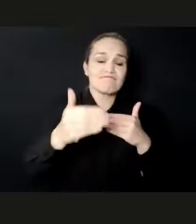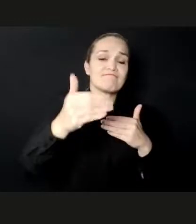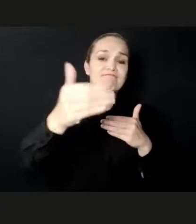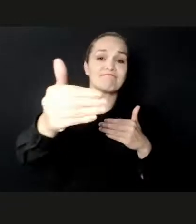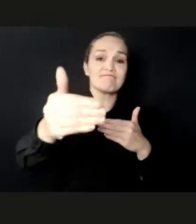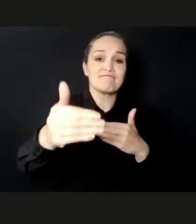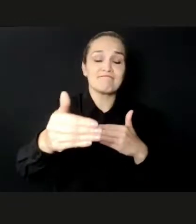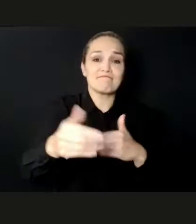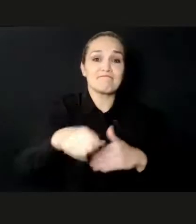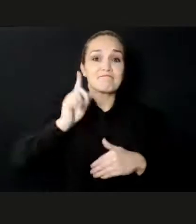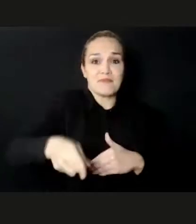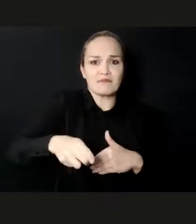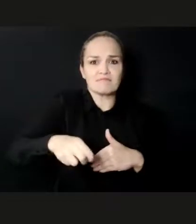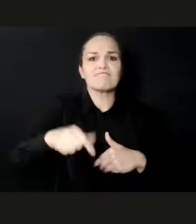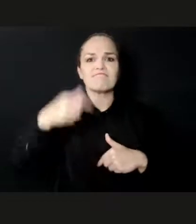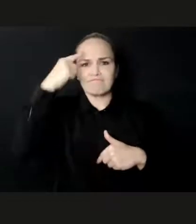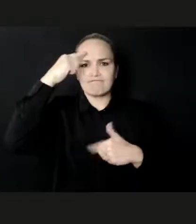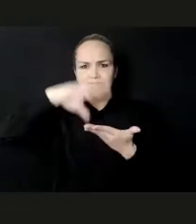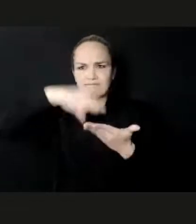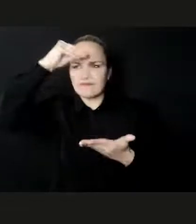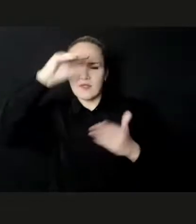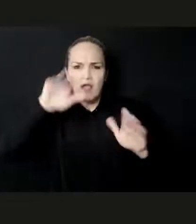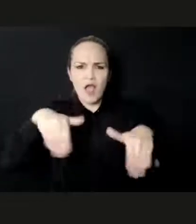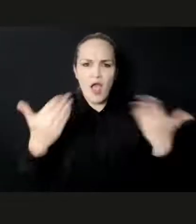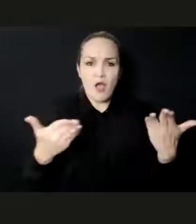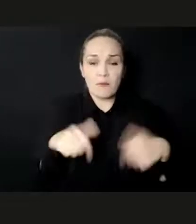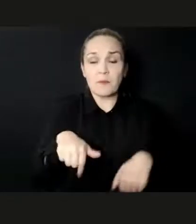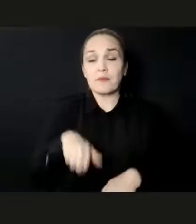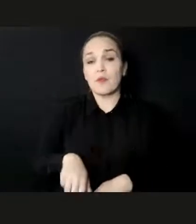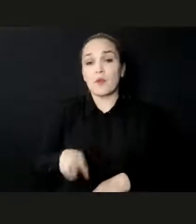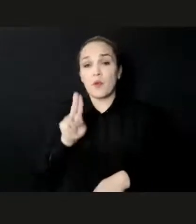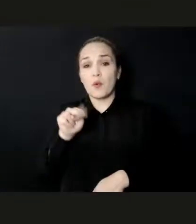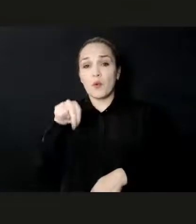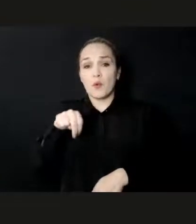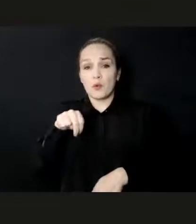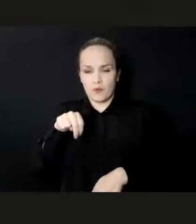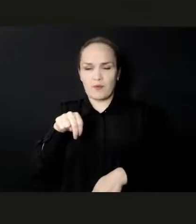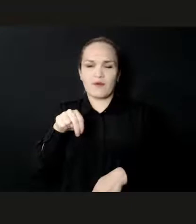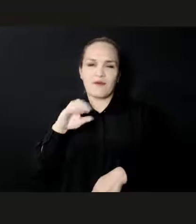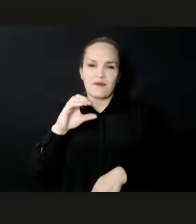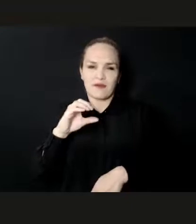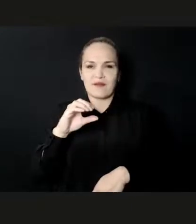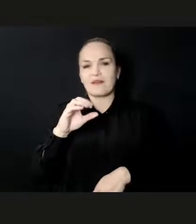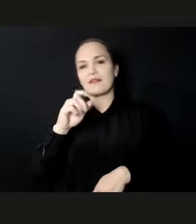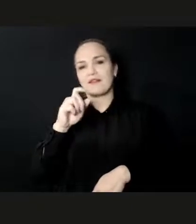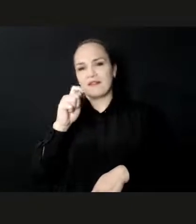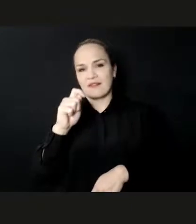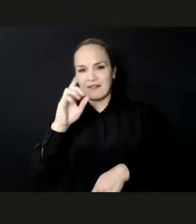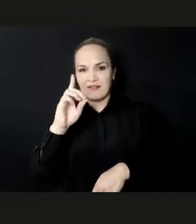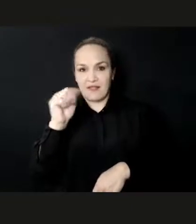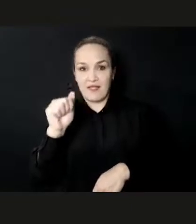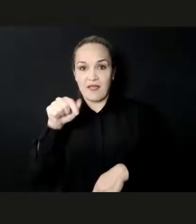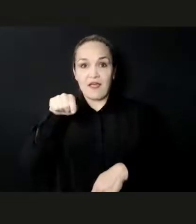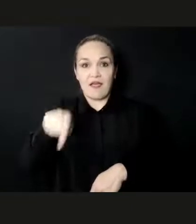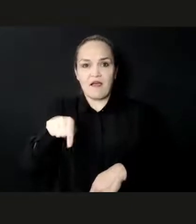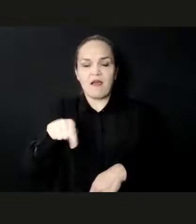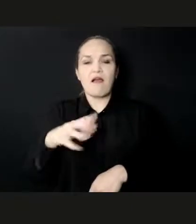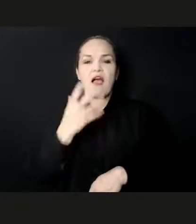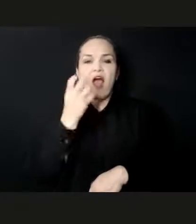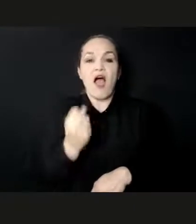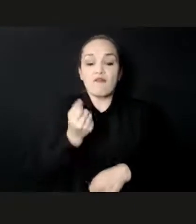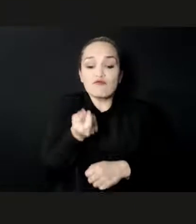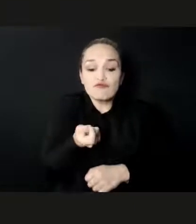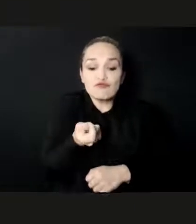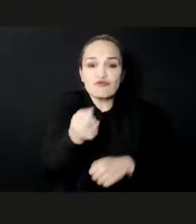research titled The Creative Industries 4.0 to contribute to effective